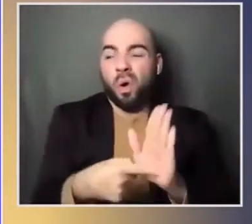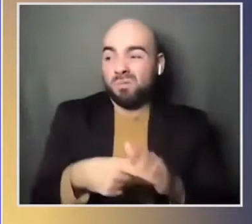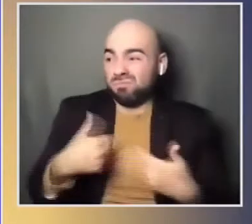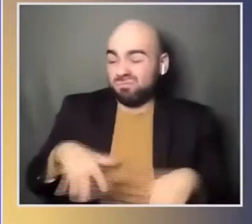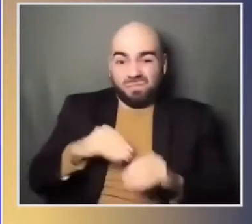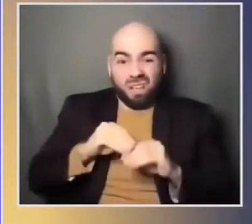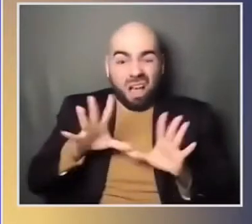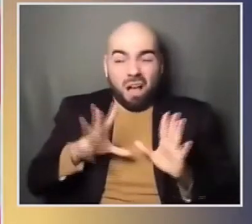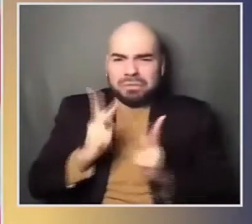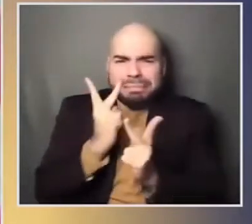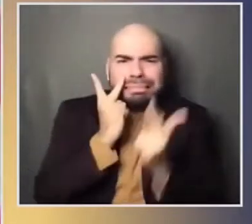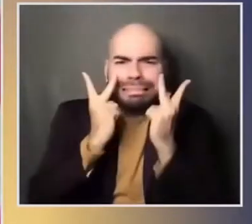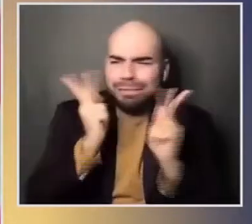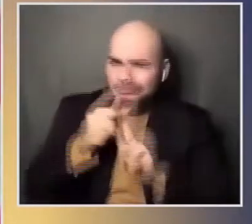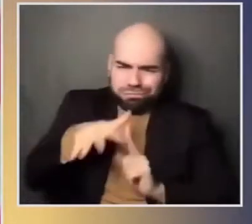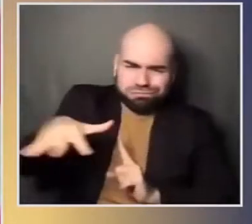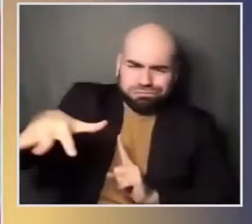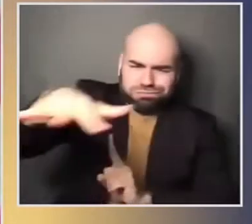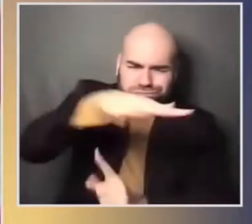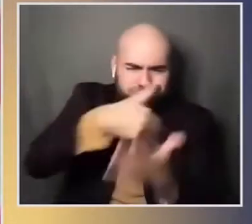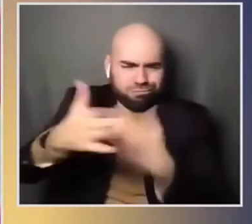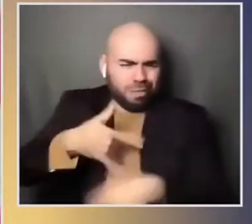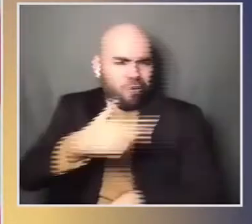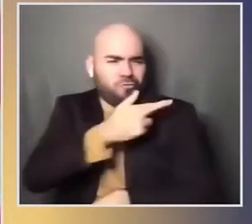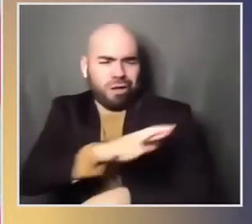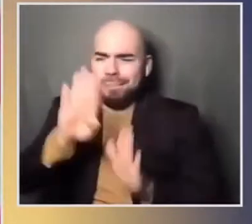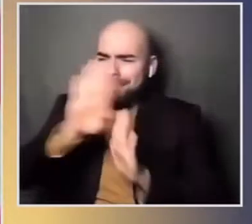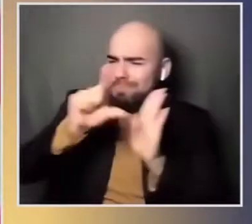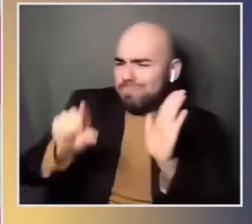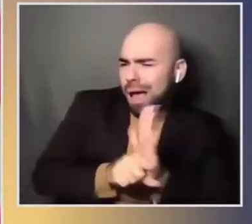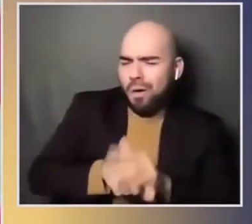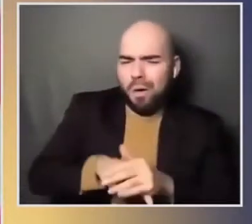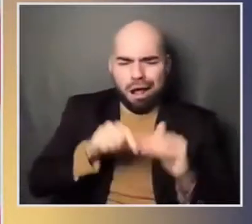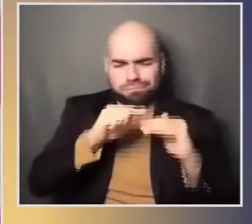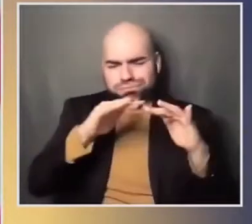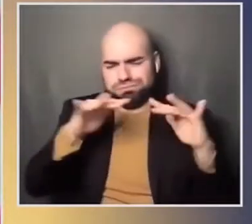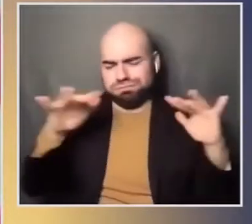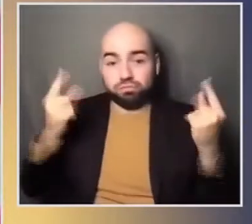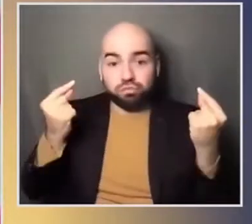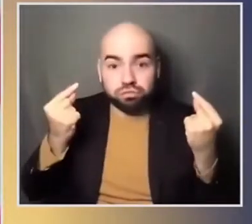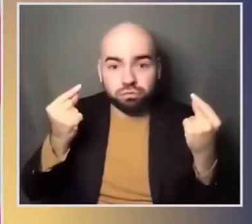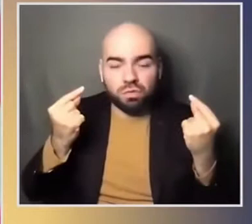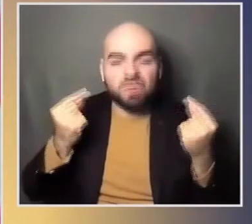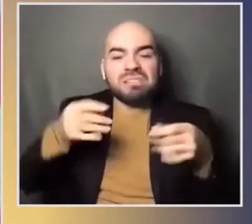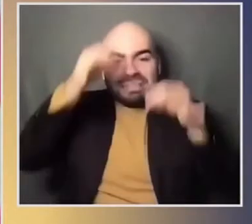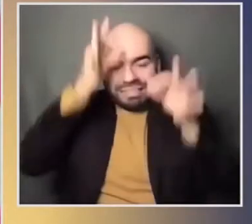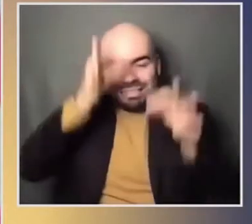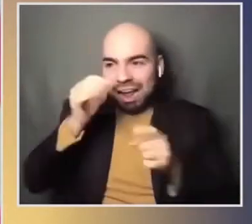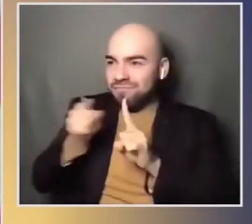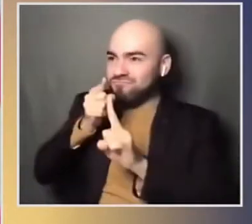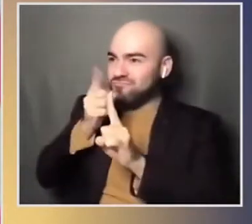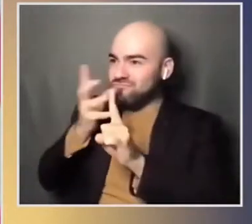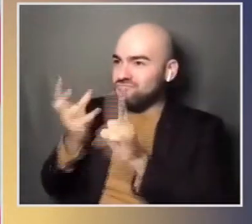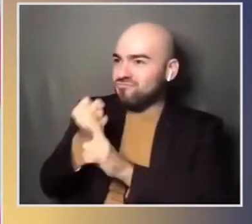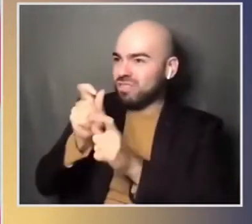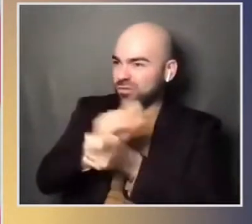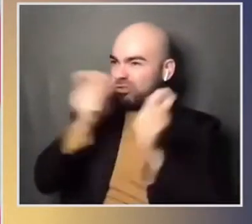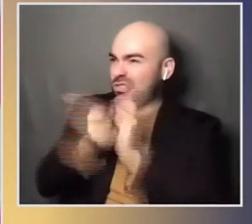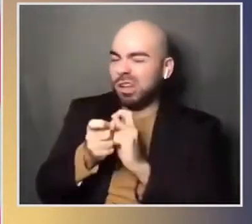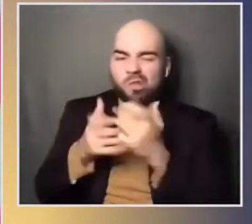claimed that under mr trump u.s russia relationship had plunged plunged plunged the sea bed